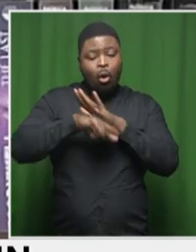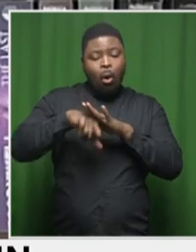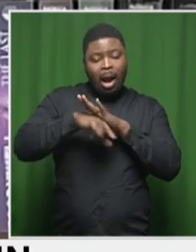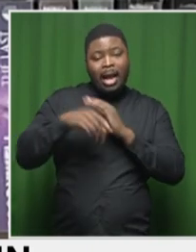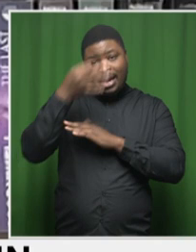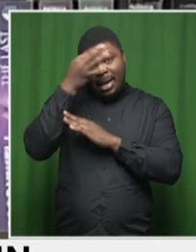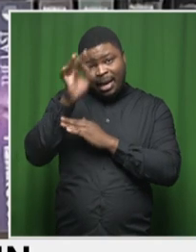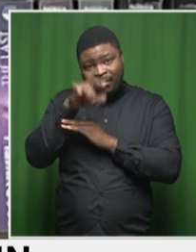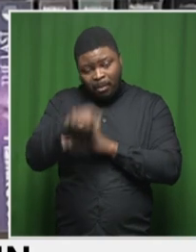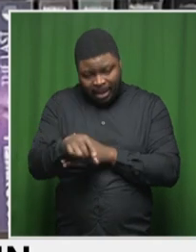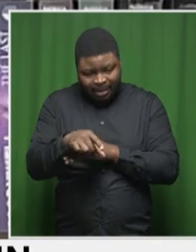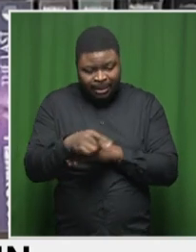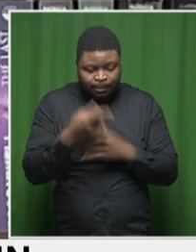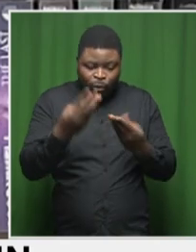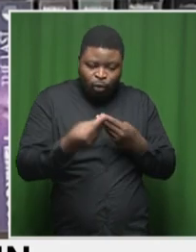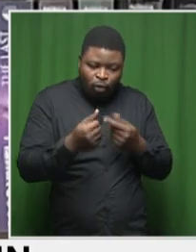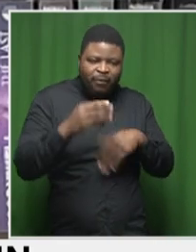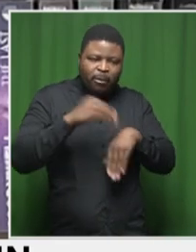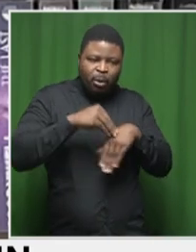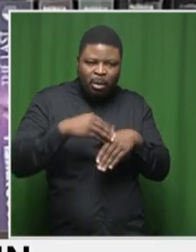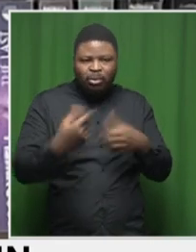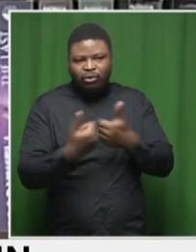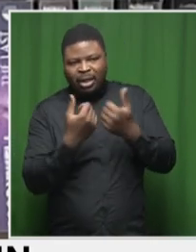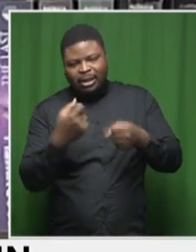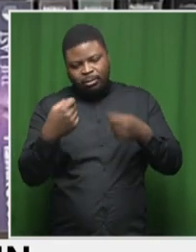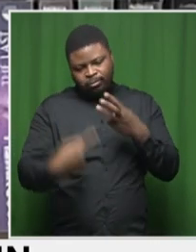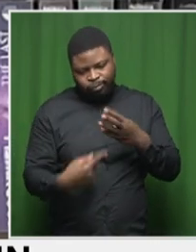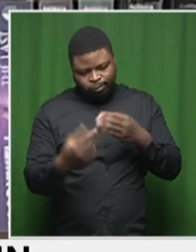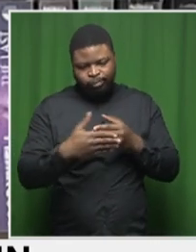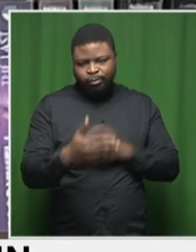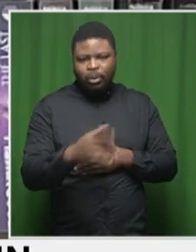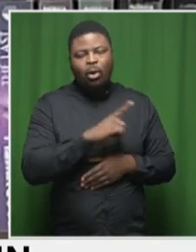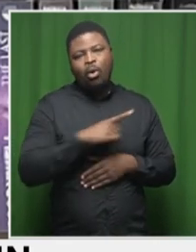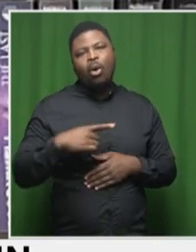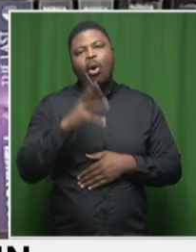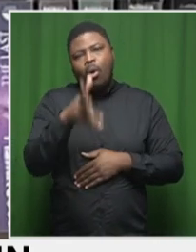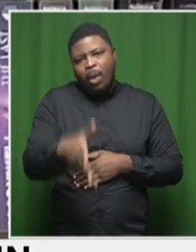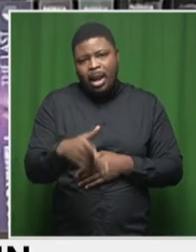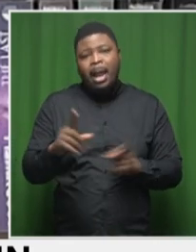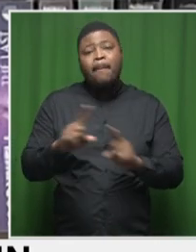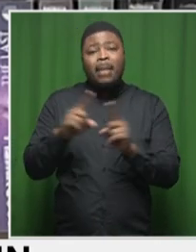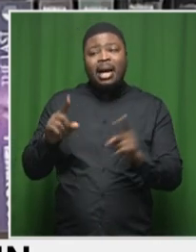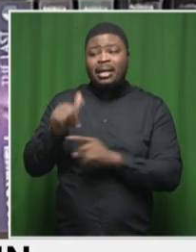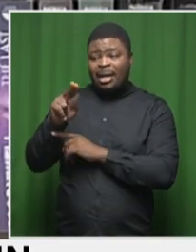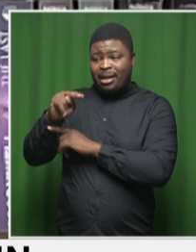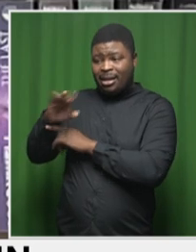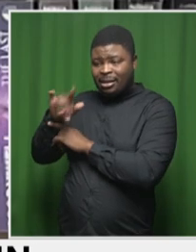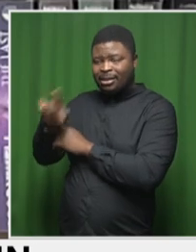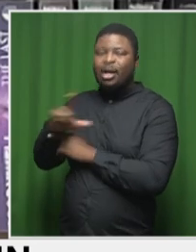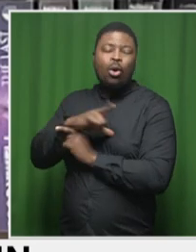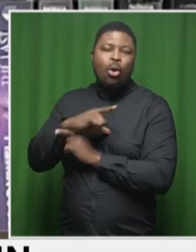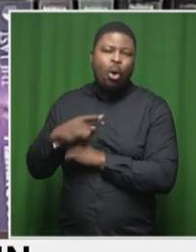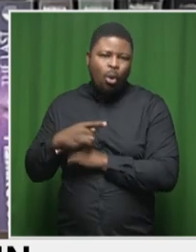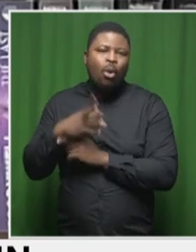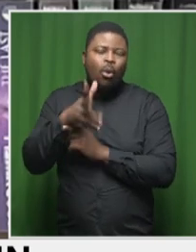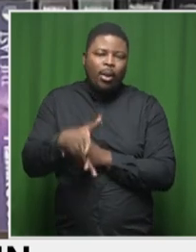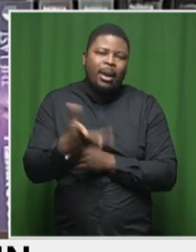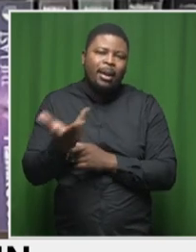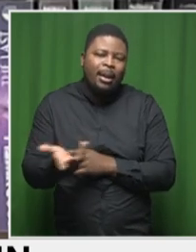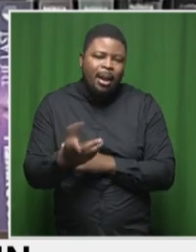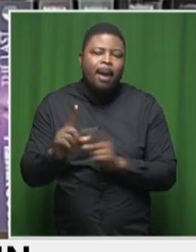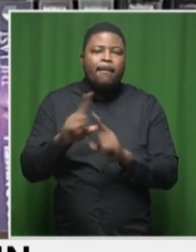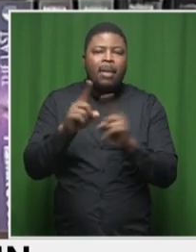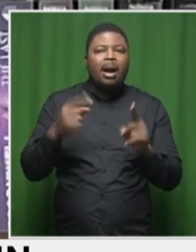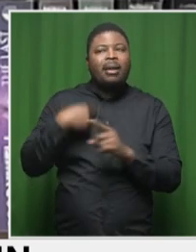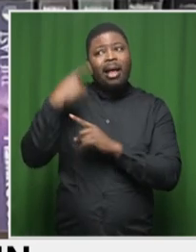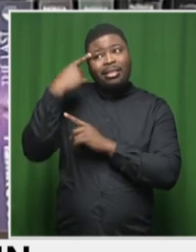for a party like the ANC, for this administration in general, to clean up. And I think, in my opinion, that that boat